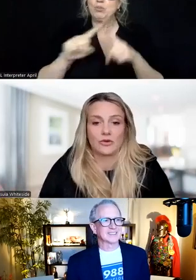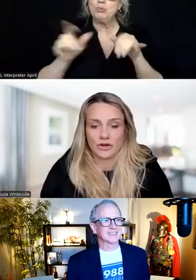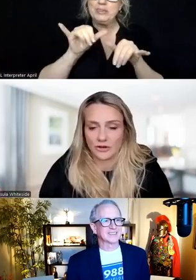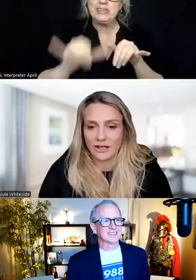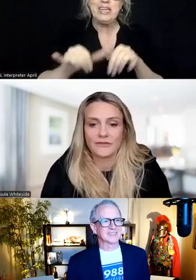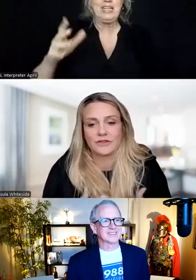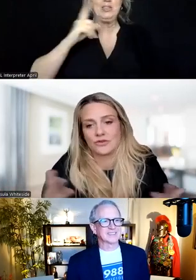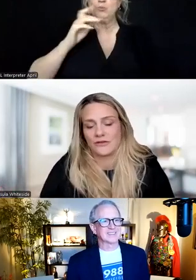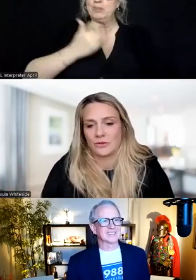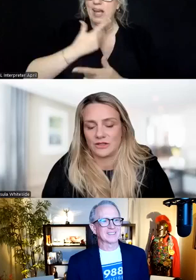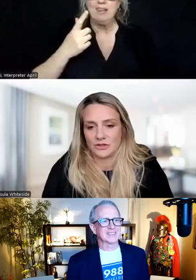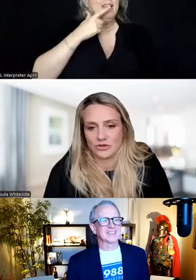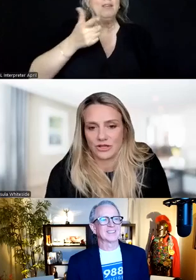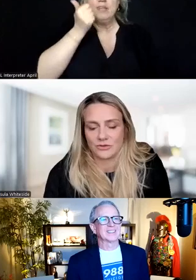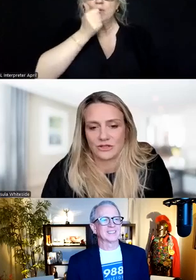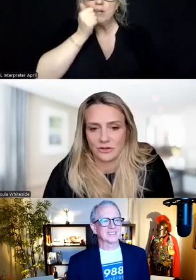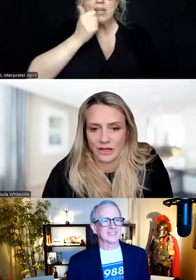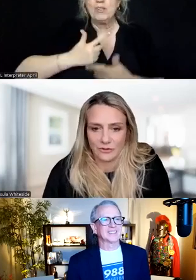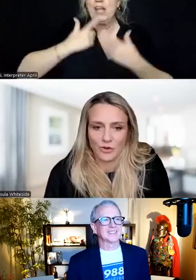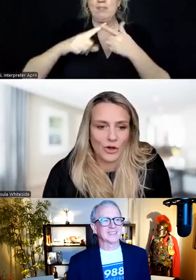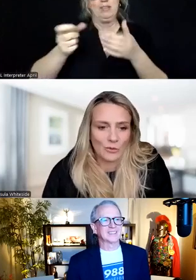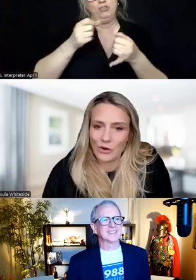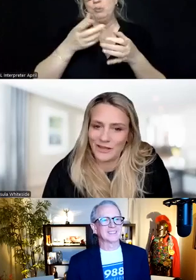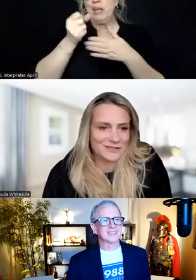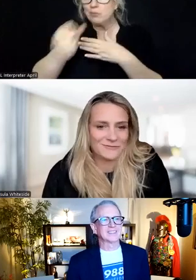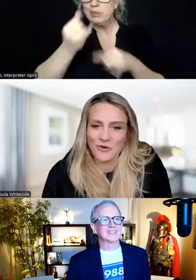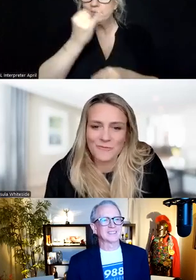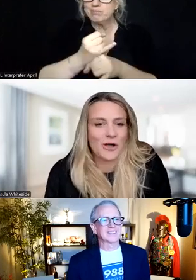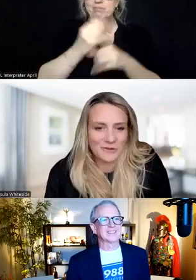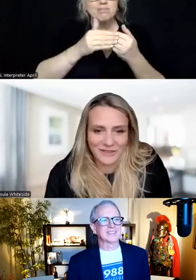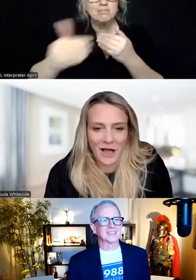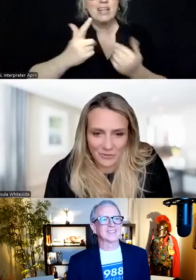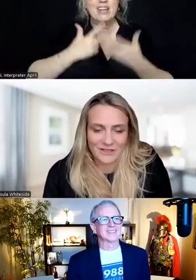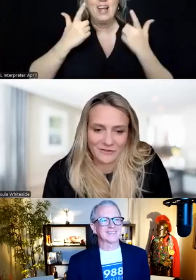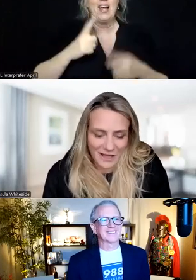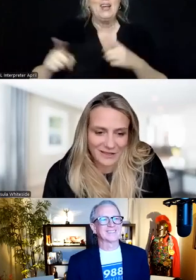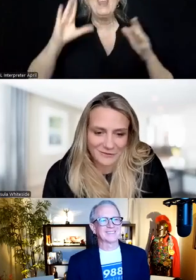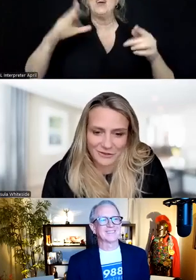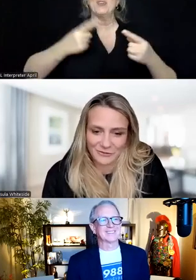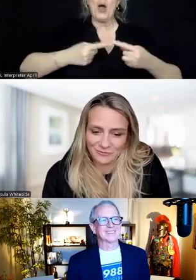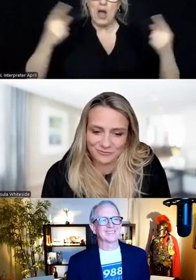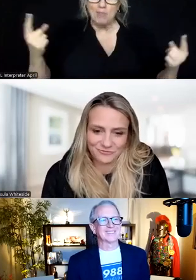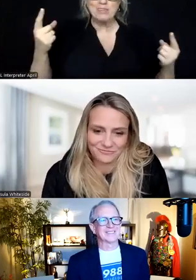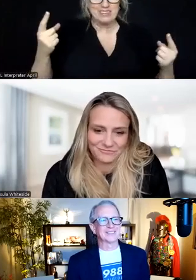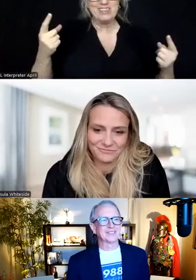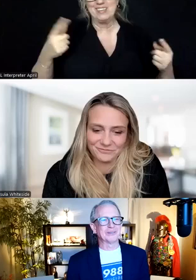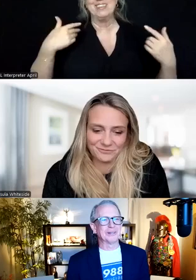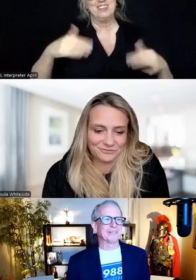would never live an ordinary life, that she would have to be institutionalized the rest of her life. And boy, boy, was it the opposite of that. That's for sure.